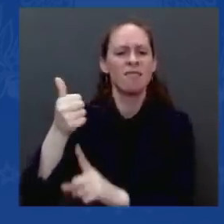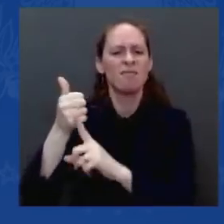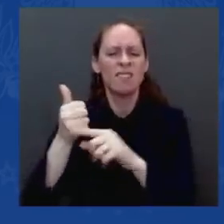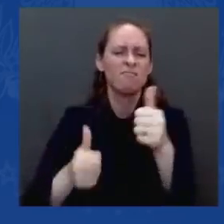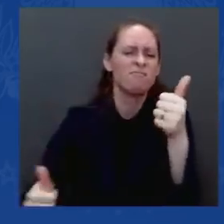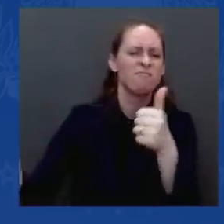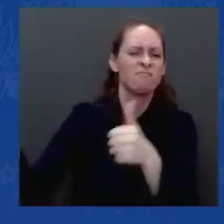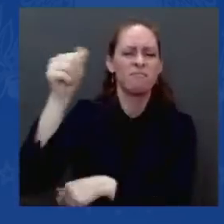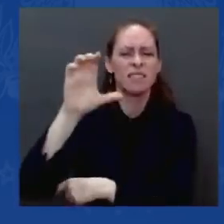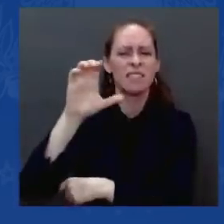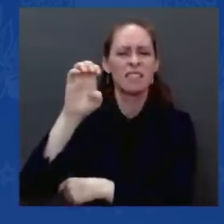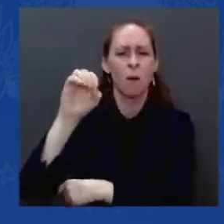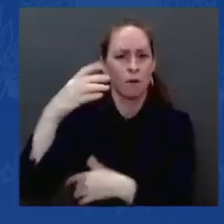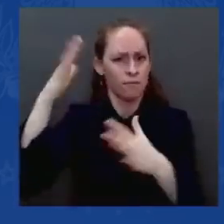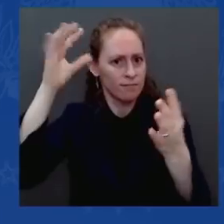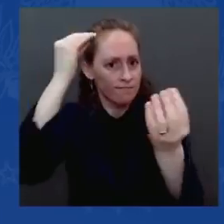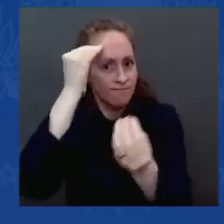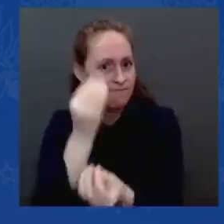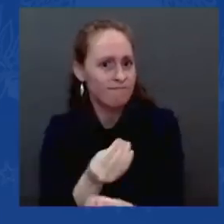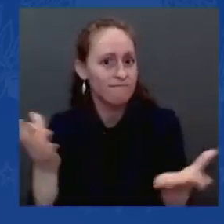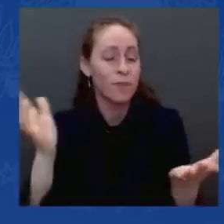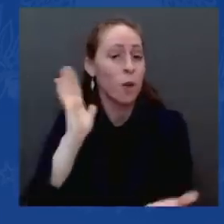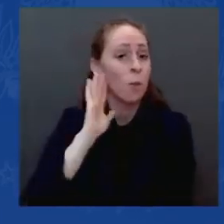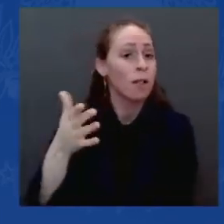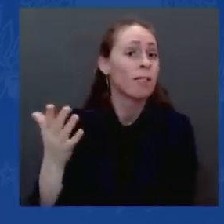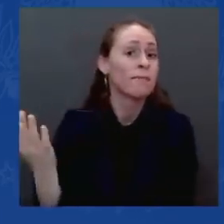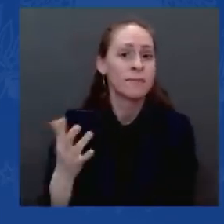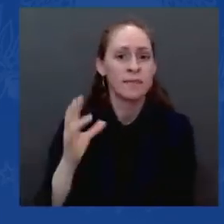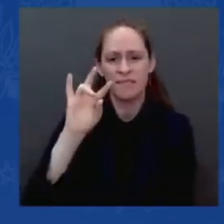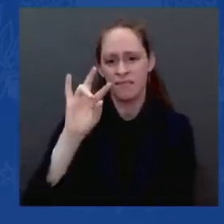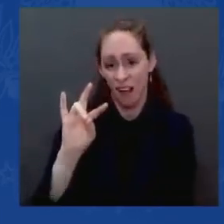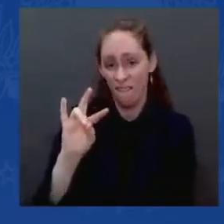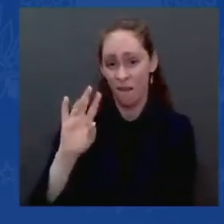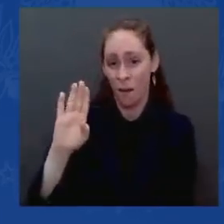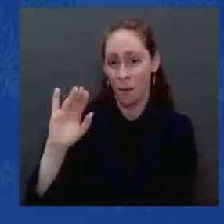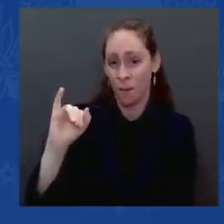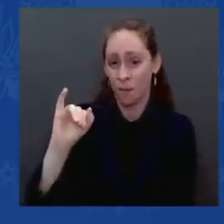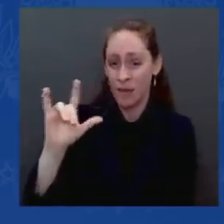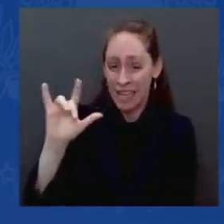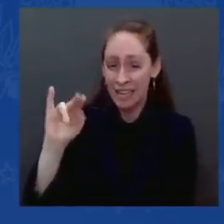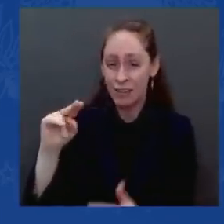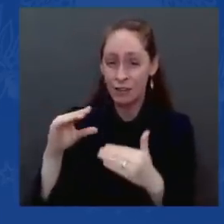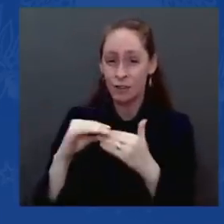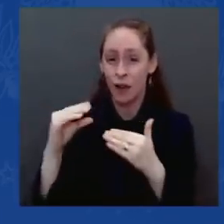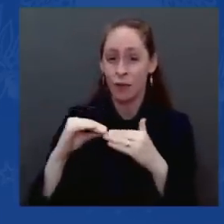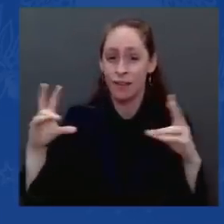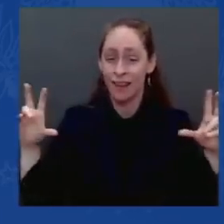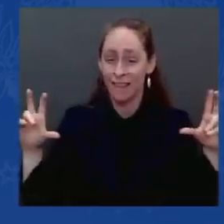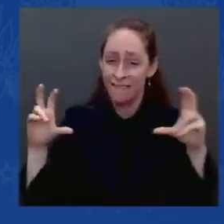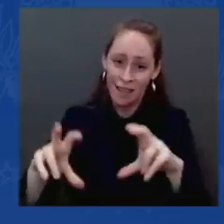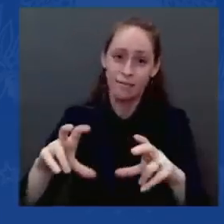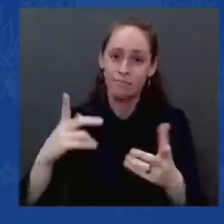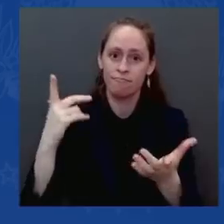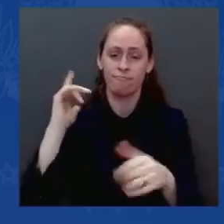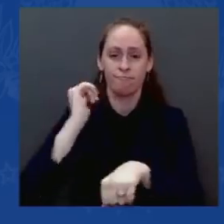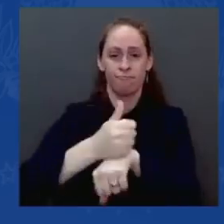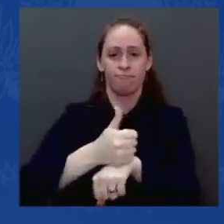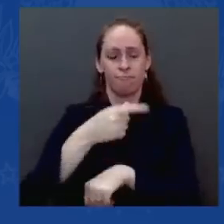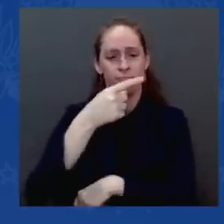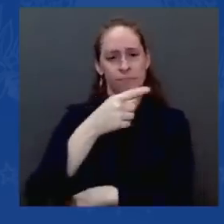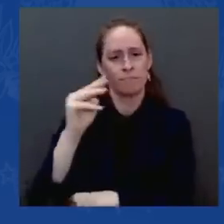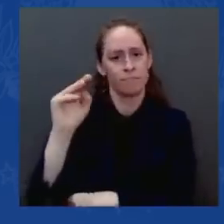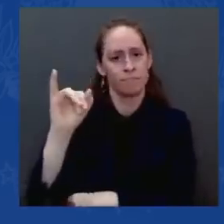manufacture electric vehicles, creating 4,000 new quality jobs. That's on top of the announcement